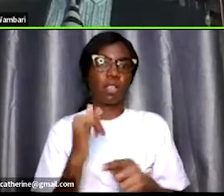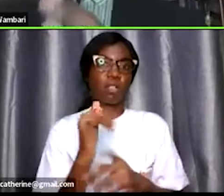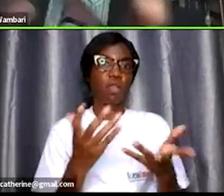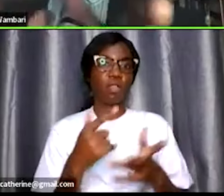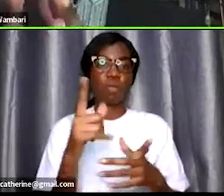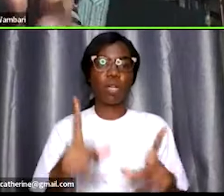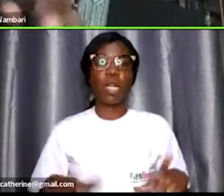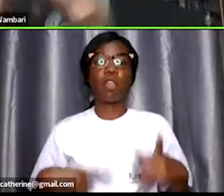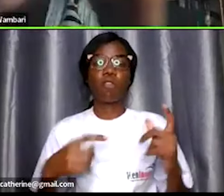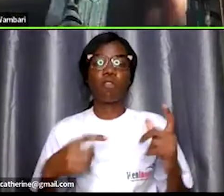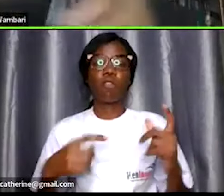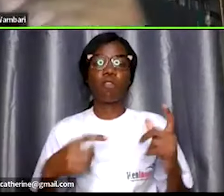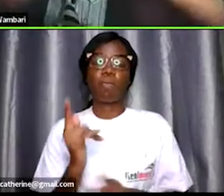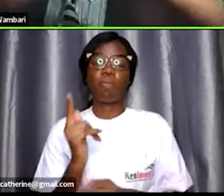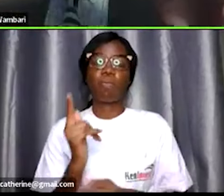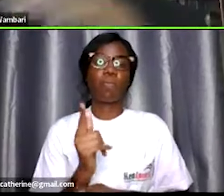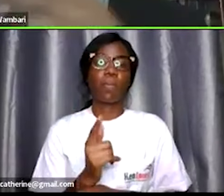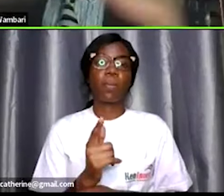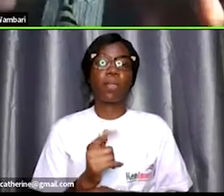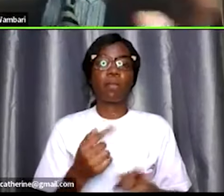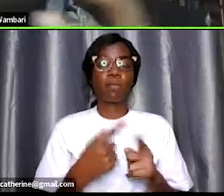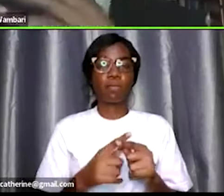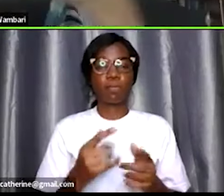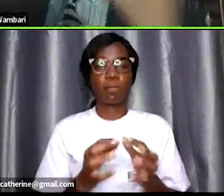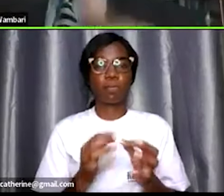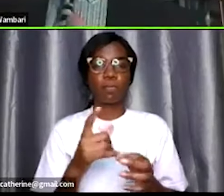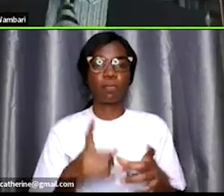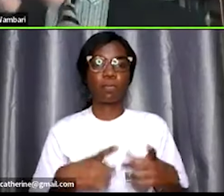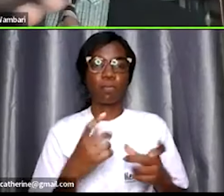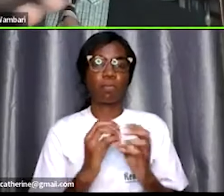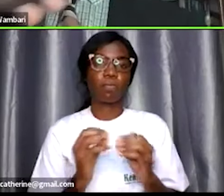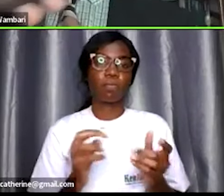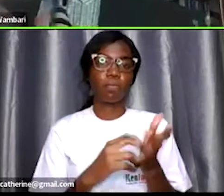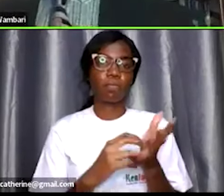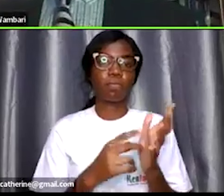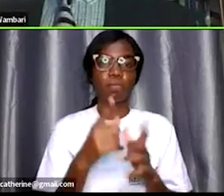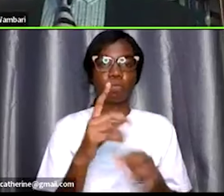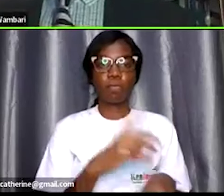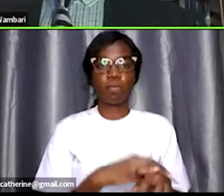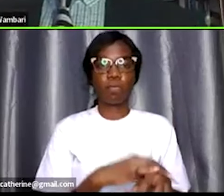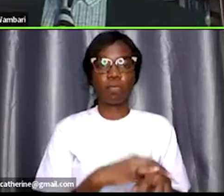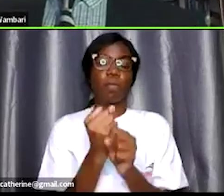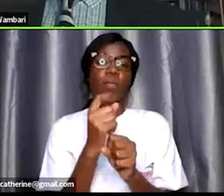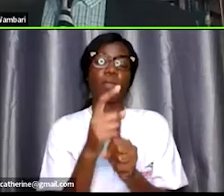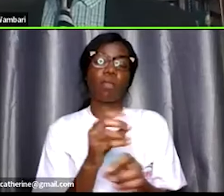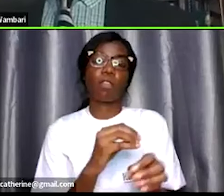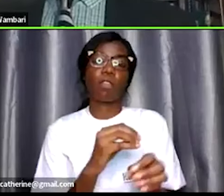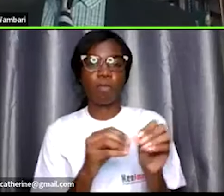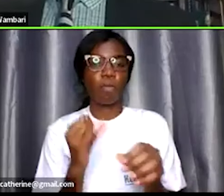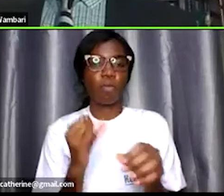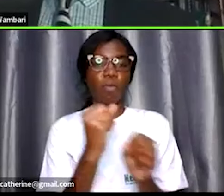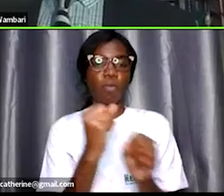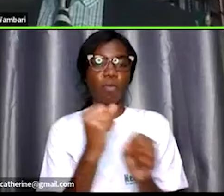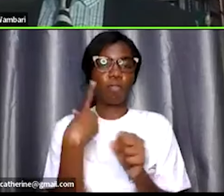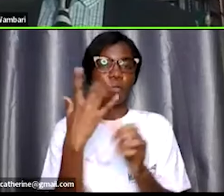uh but apart from those who live you can get uh the job you'll be commuting uh to work for that